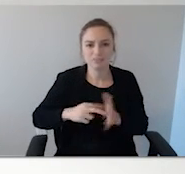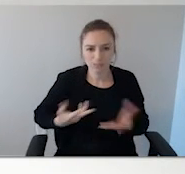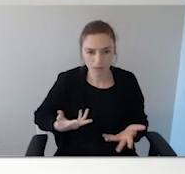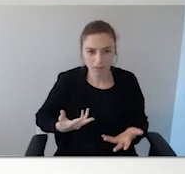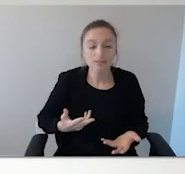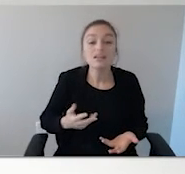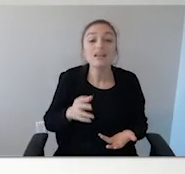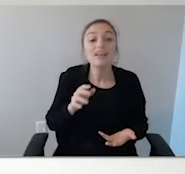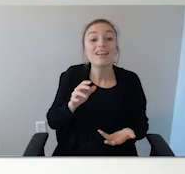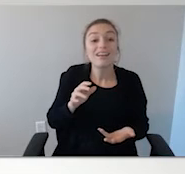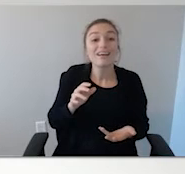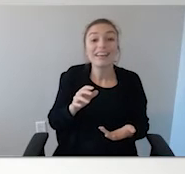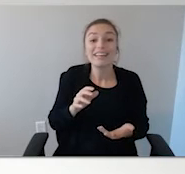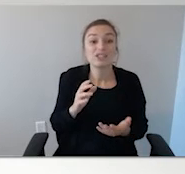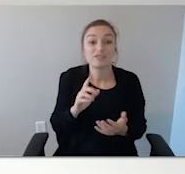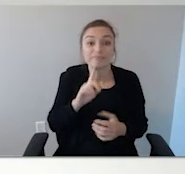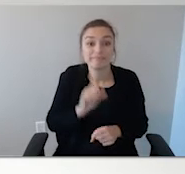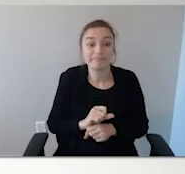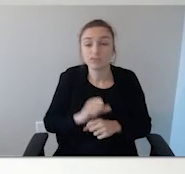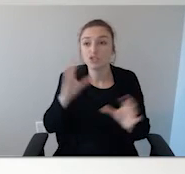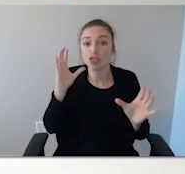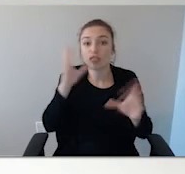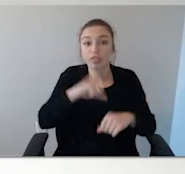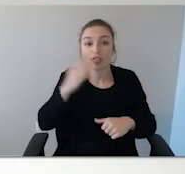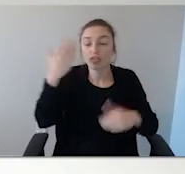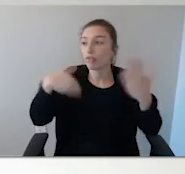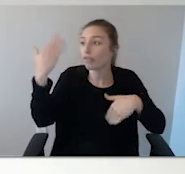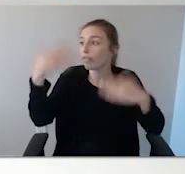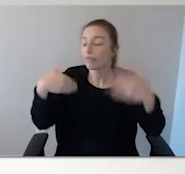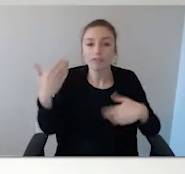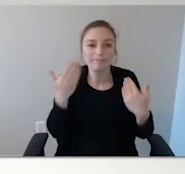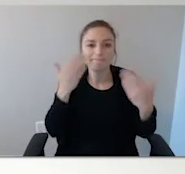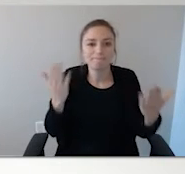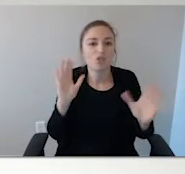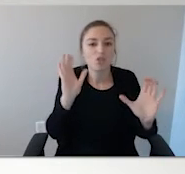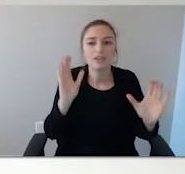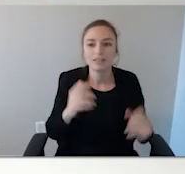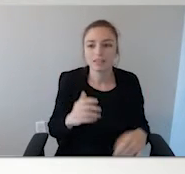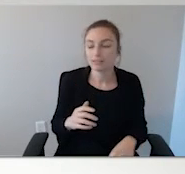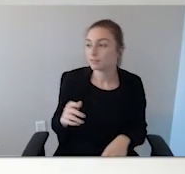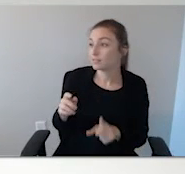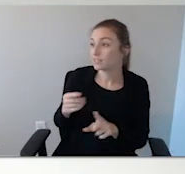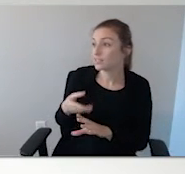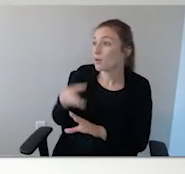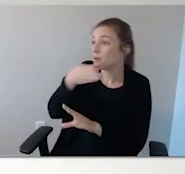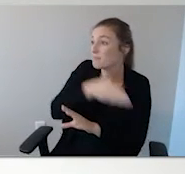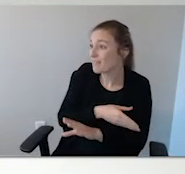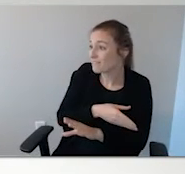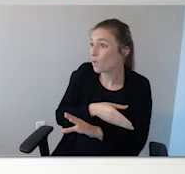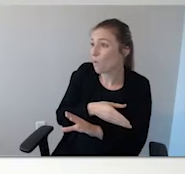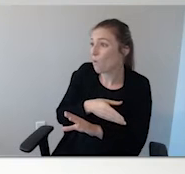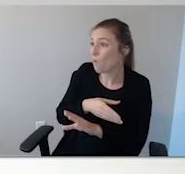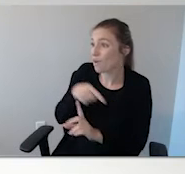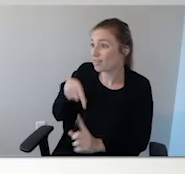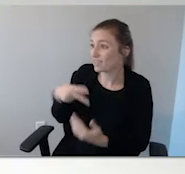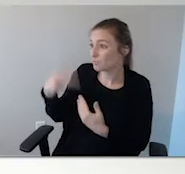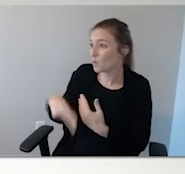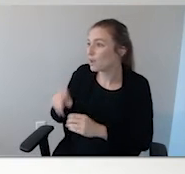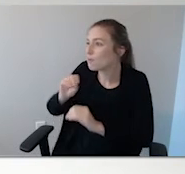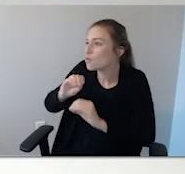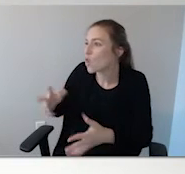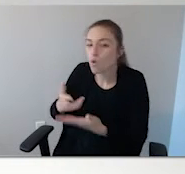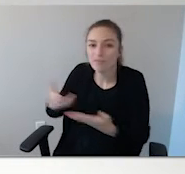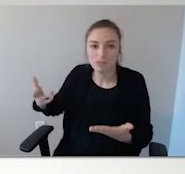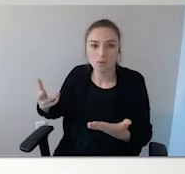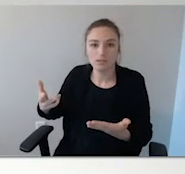Project Lifesaver, you didn't have any resources but individuals. When we first started the program, I mean,